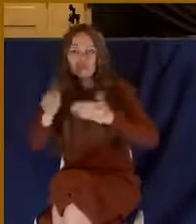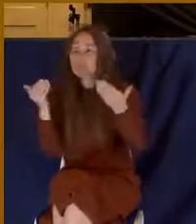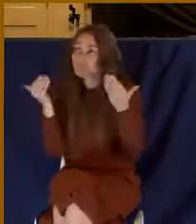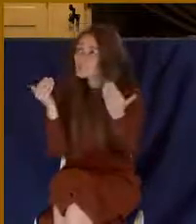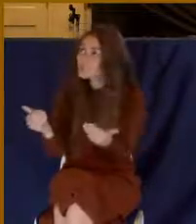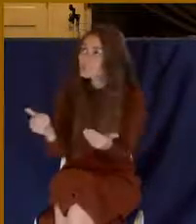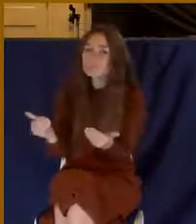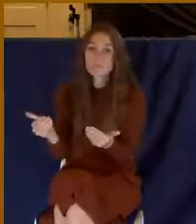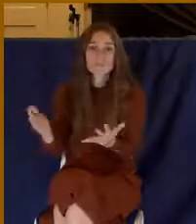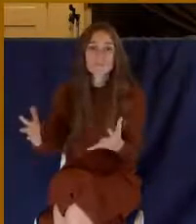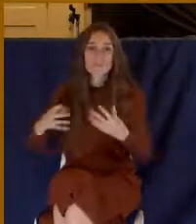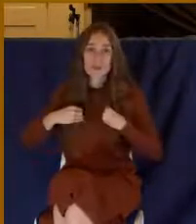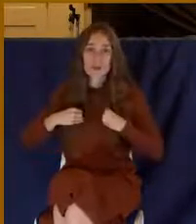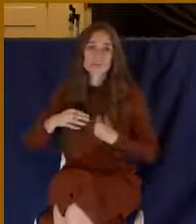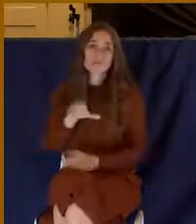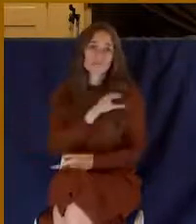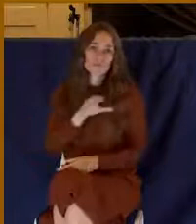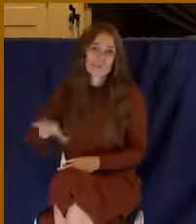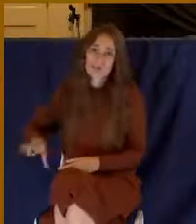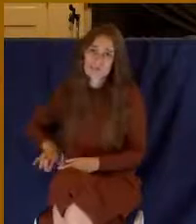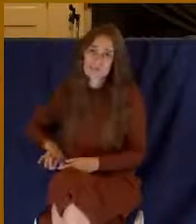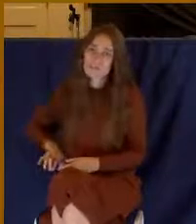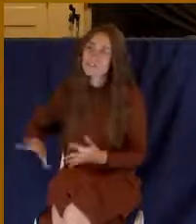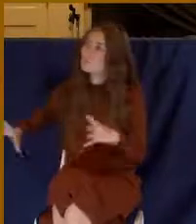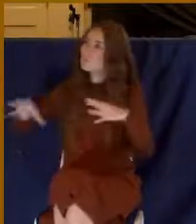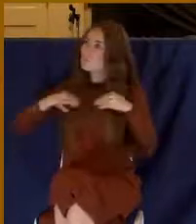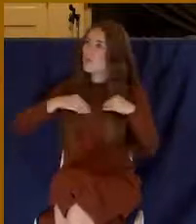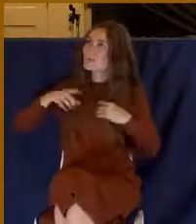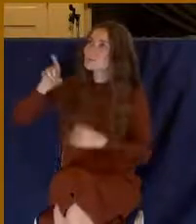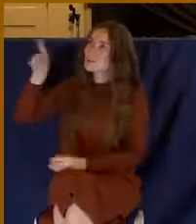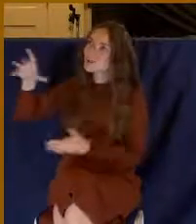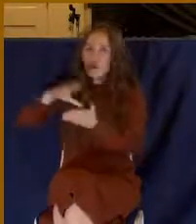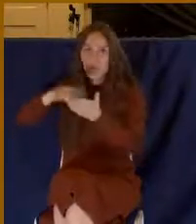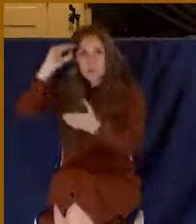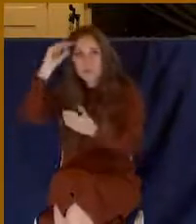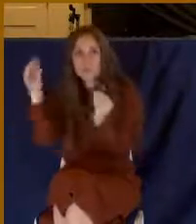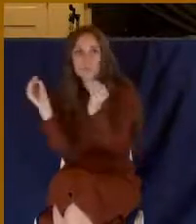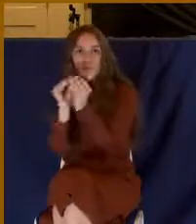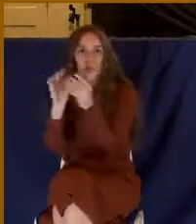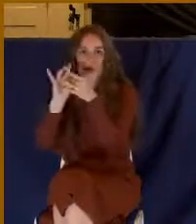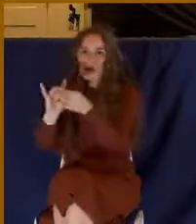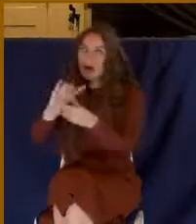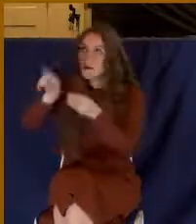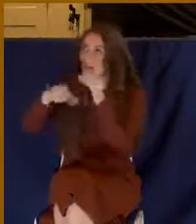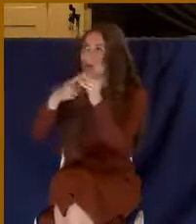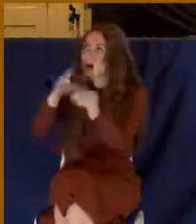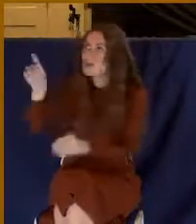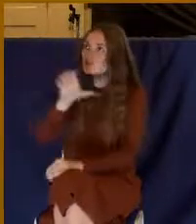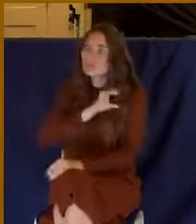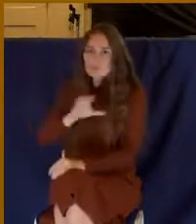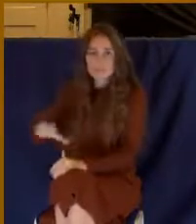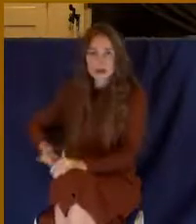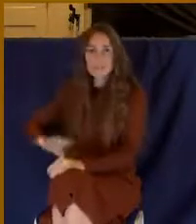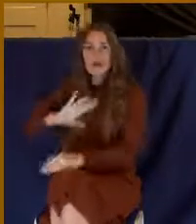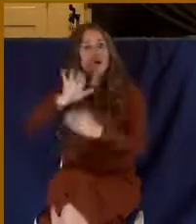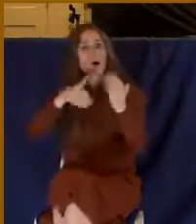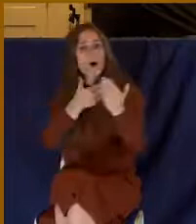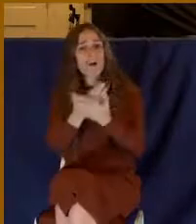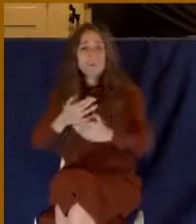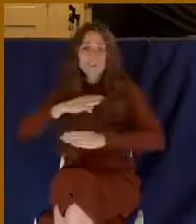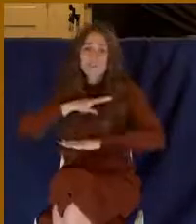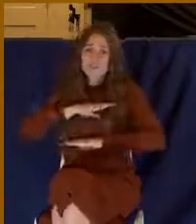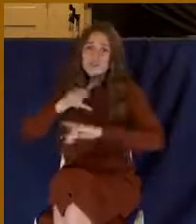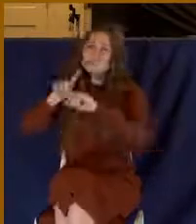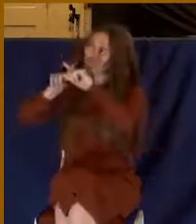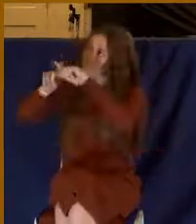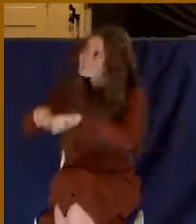Christ. Learn more of Christ. Find all of your fullness in Christ. Know that